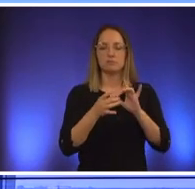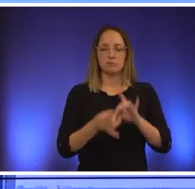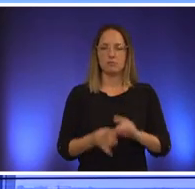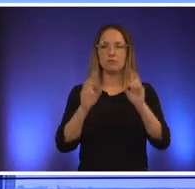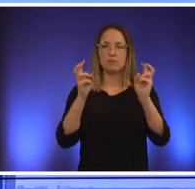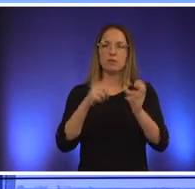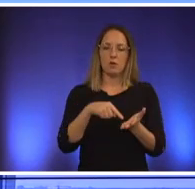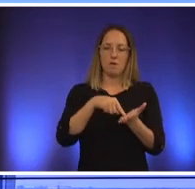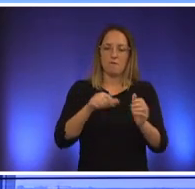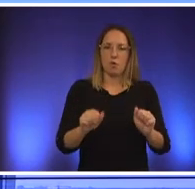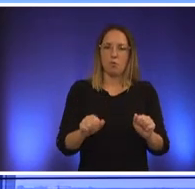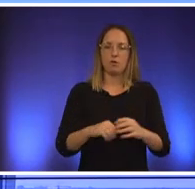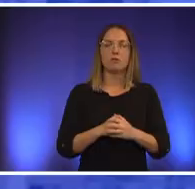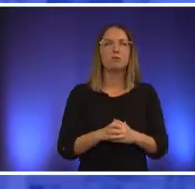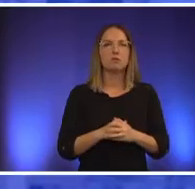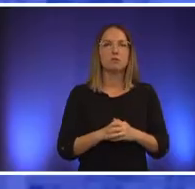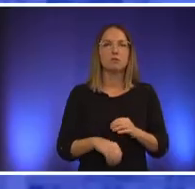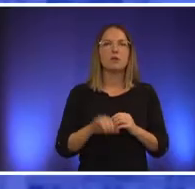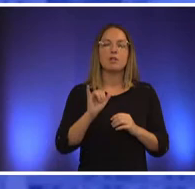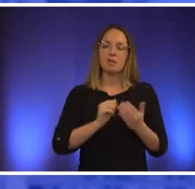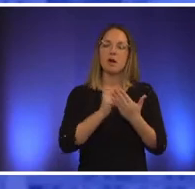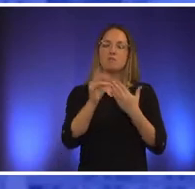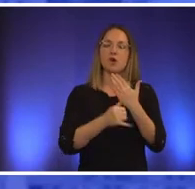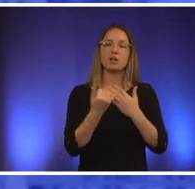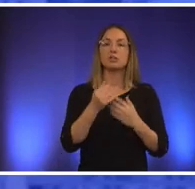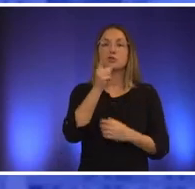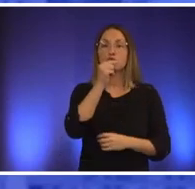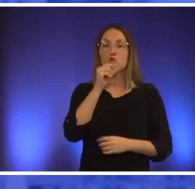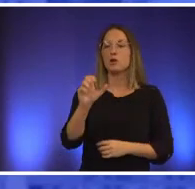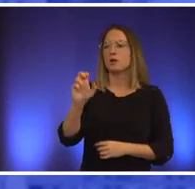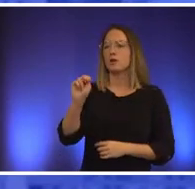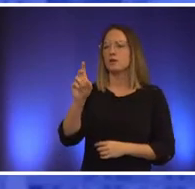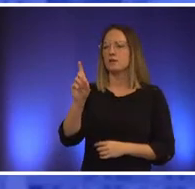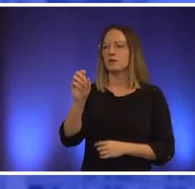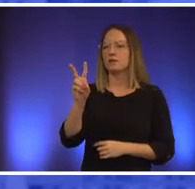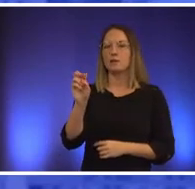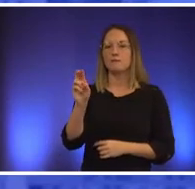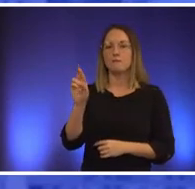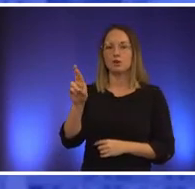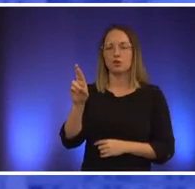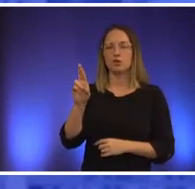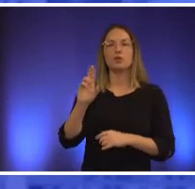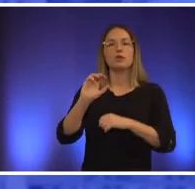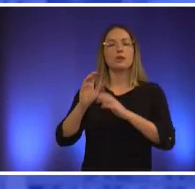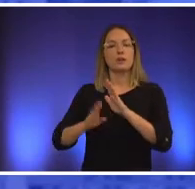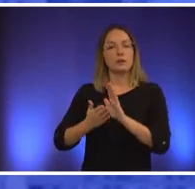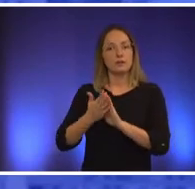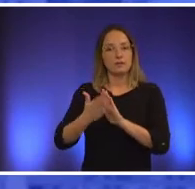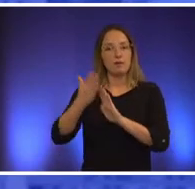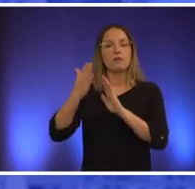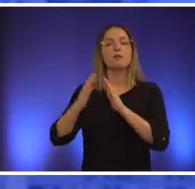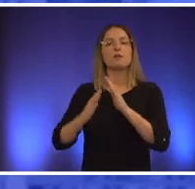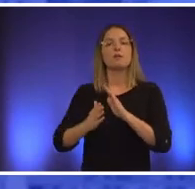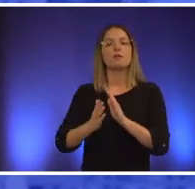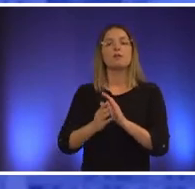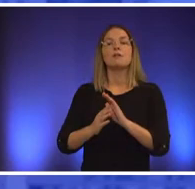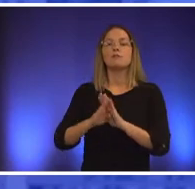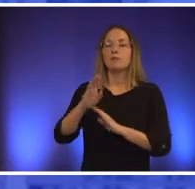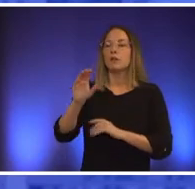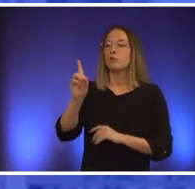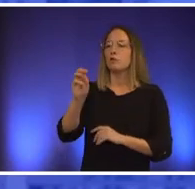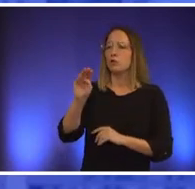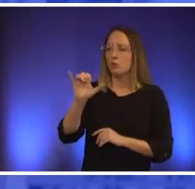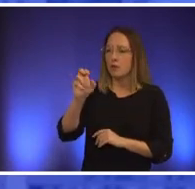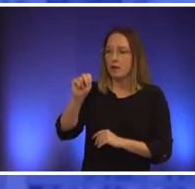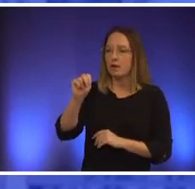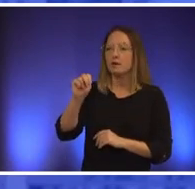a project by endeavor who developed the domain and did saltio and they're getting 300 million of our tax dollars